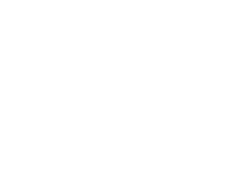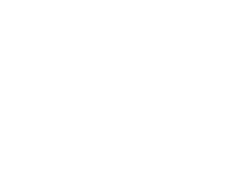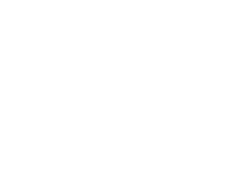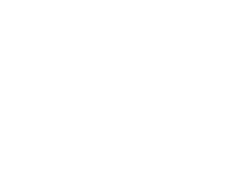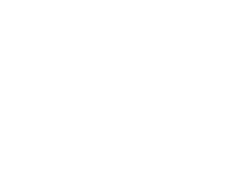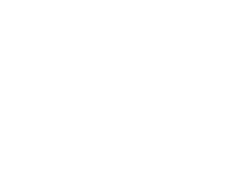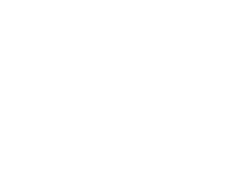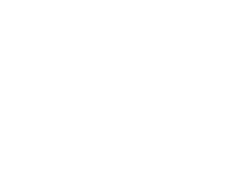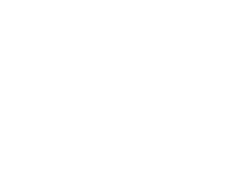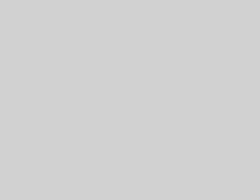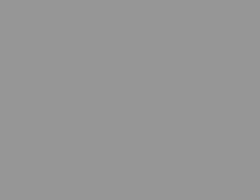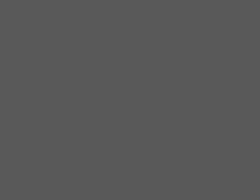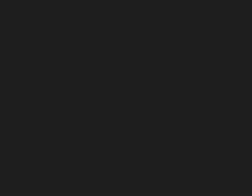Each see you into at one of our videos. you next